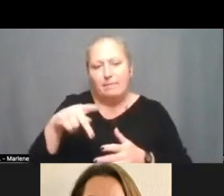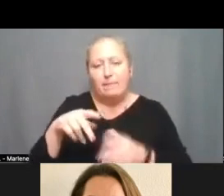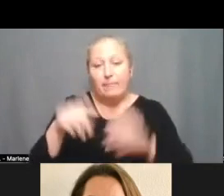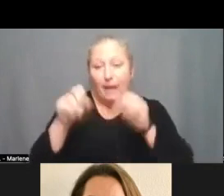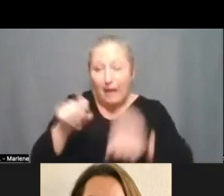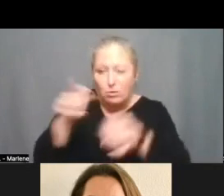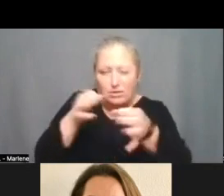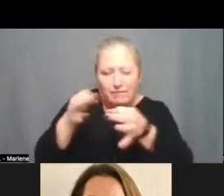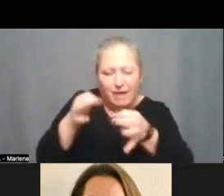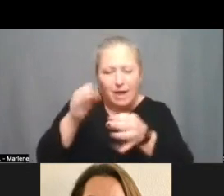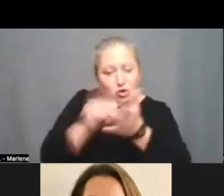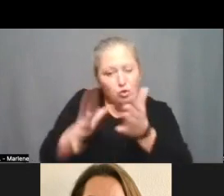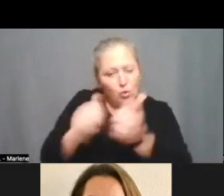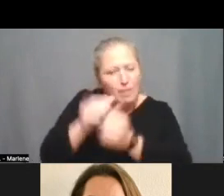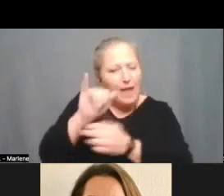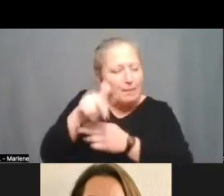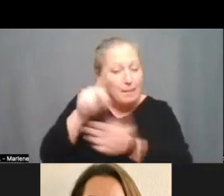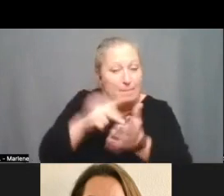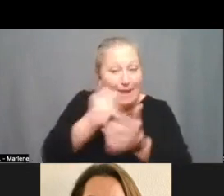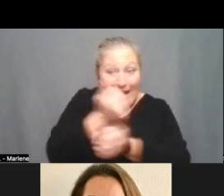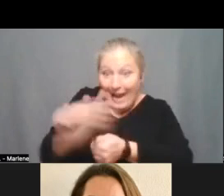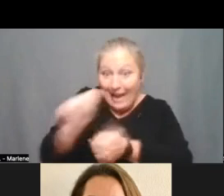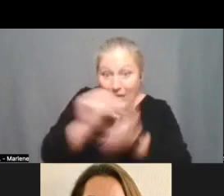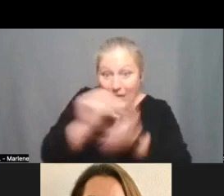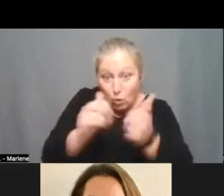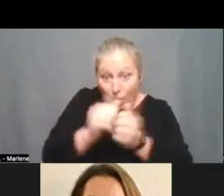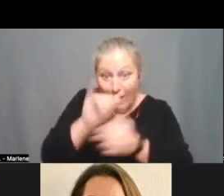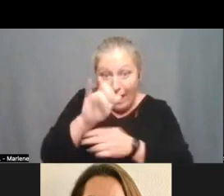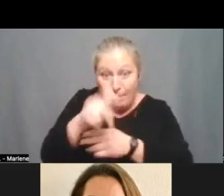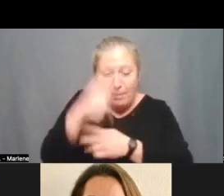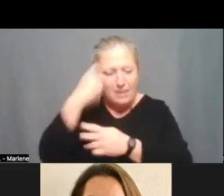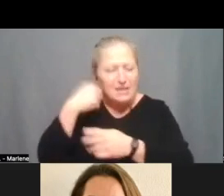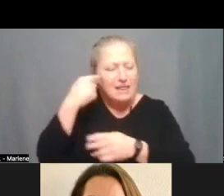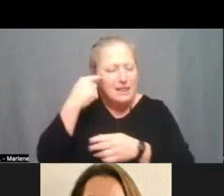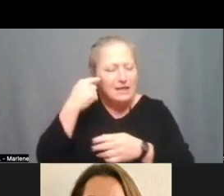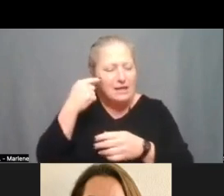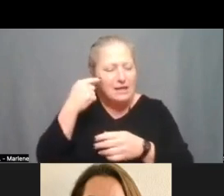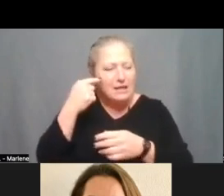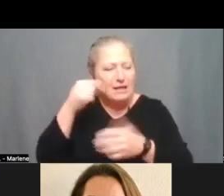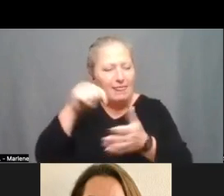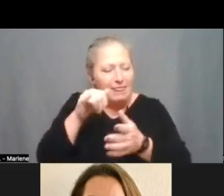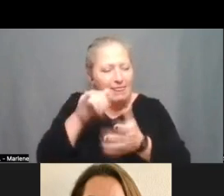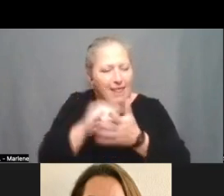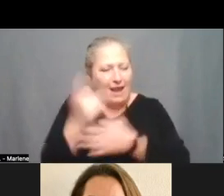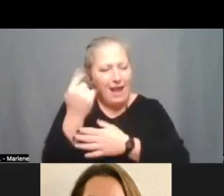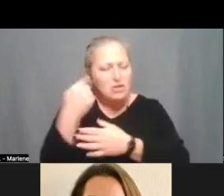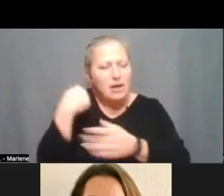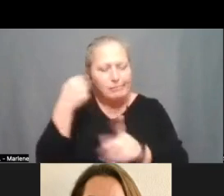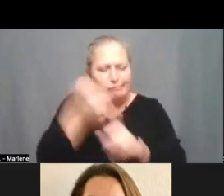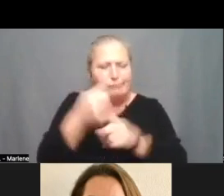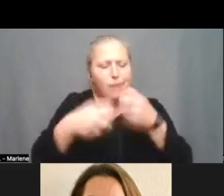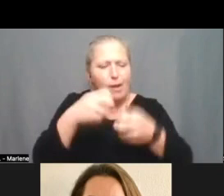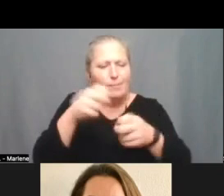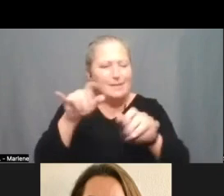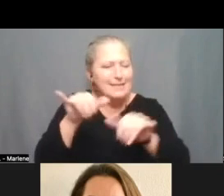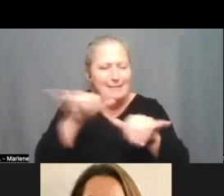ieps when you say that do you mean like any student with ieps because i know i think we came into this issue last year we were having a similar discussion